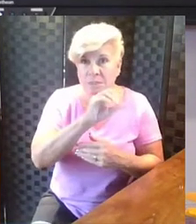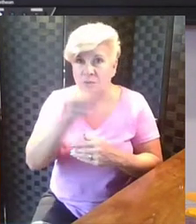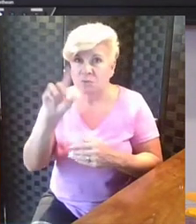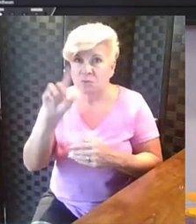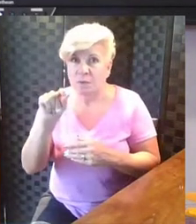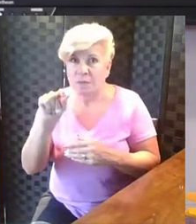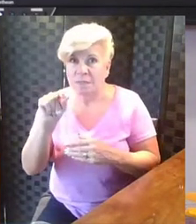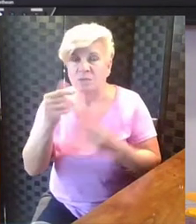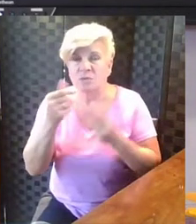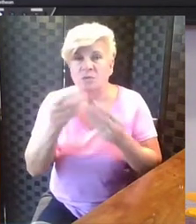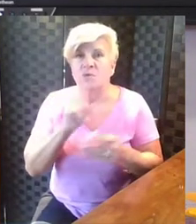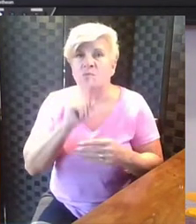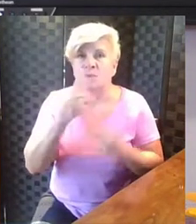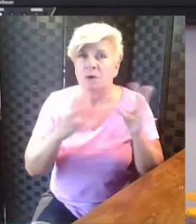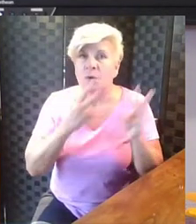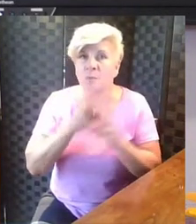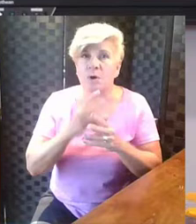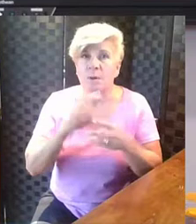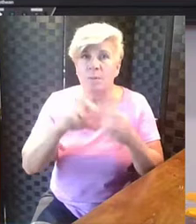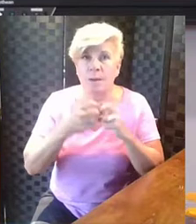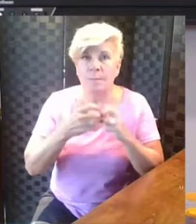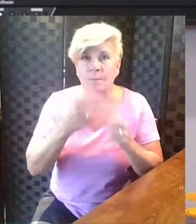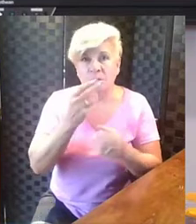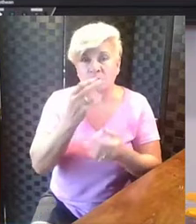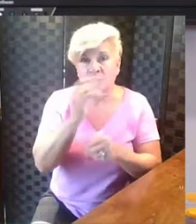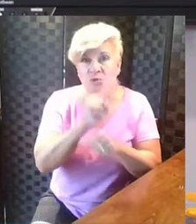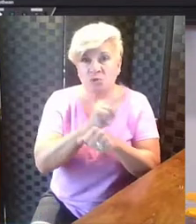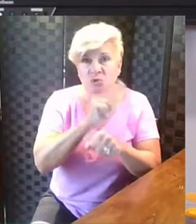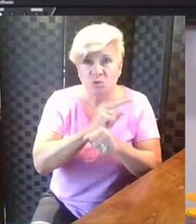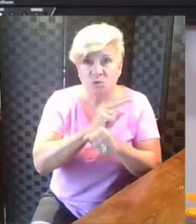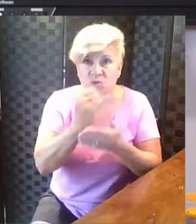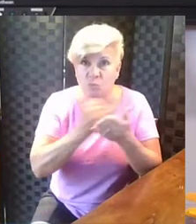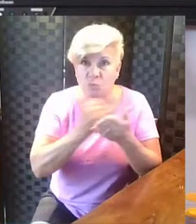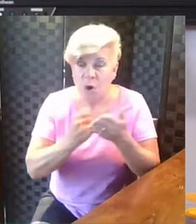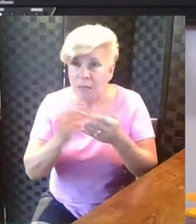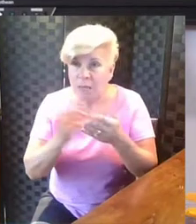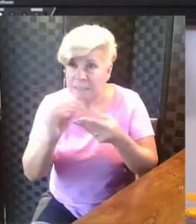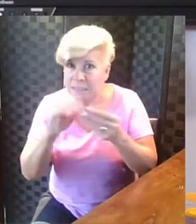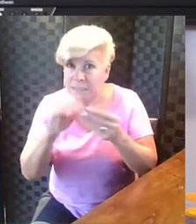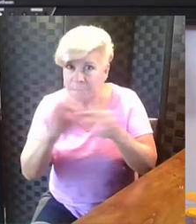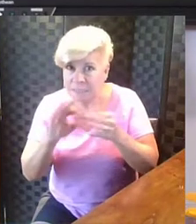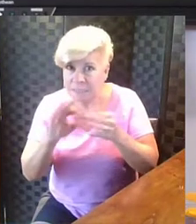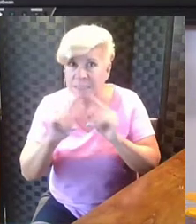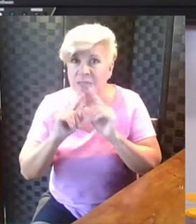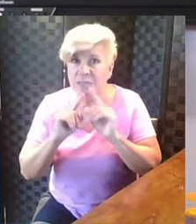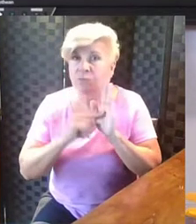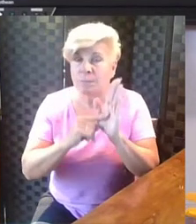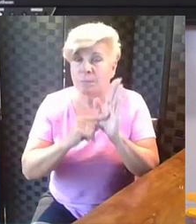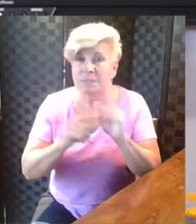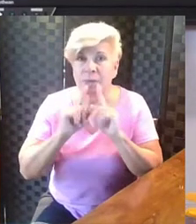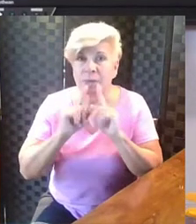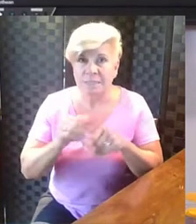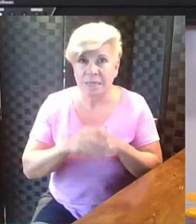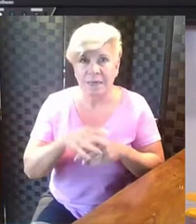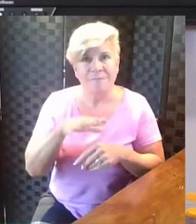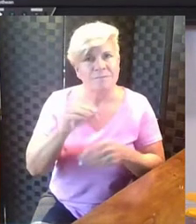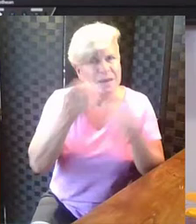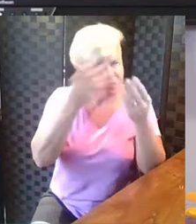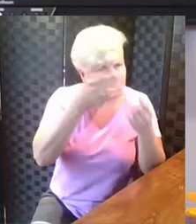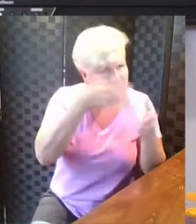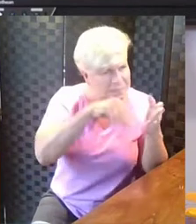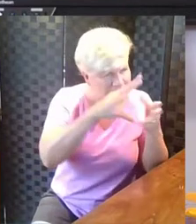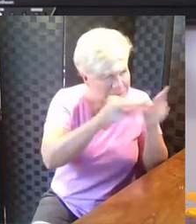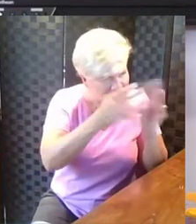I can represent my answer using drawings and equations. And again, we're just going to be finding information in a problem to help us